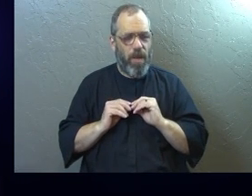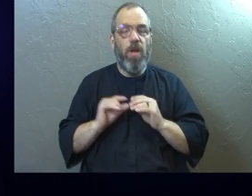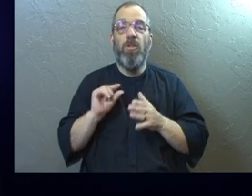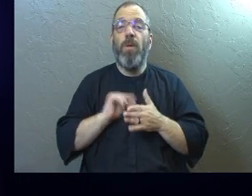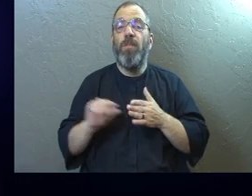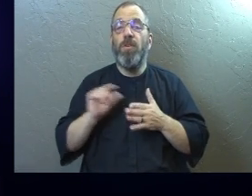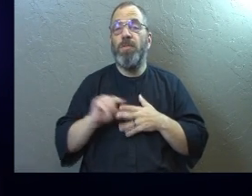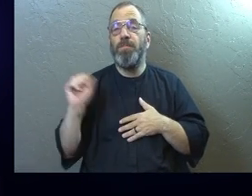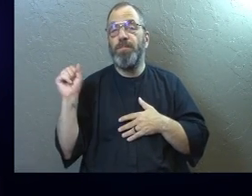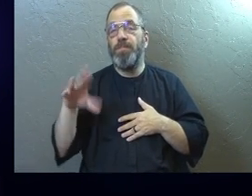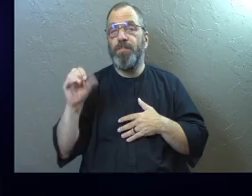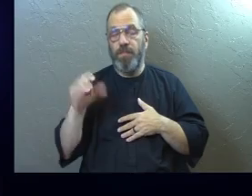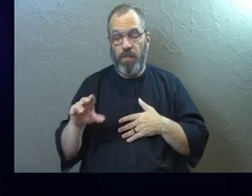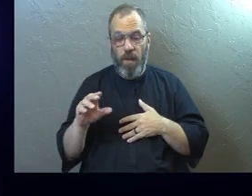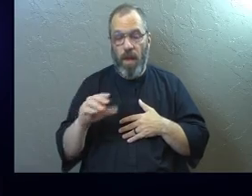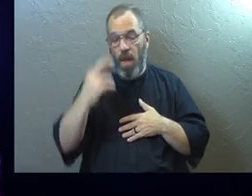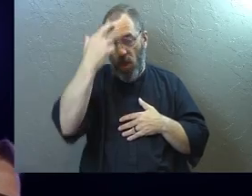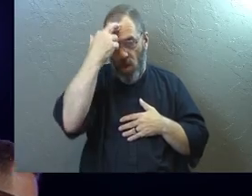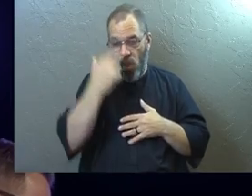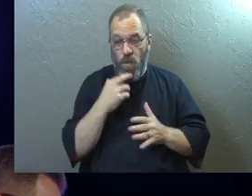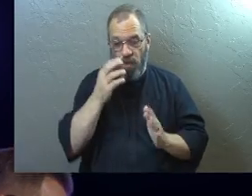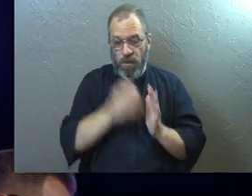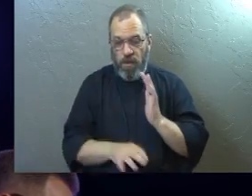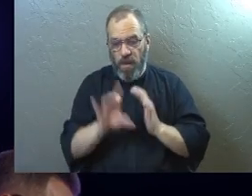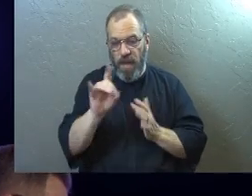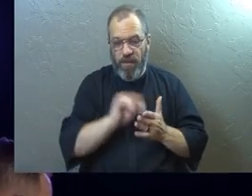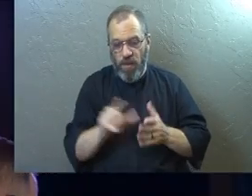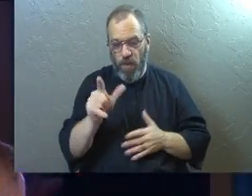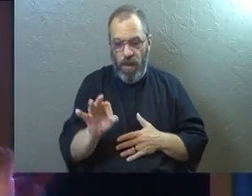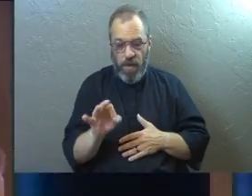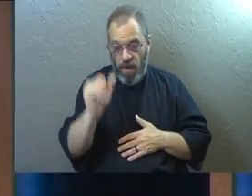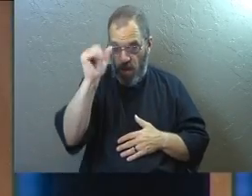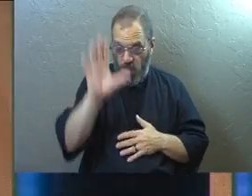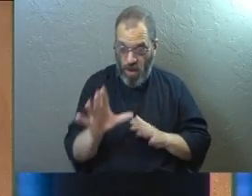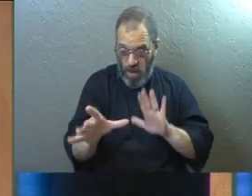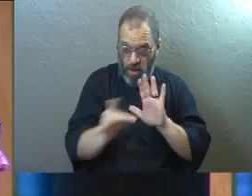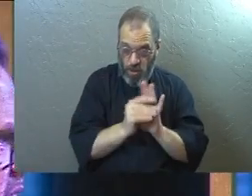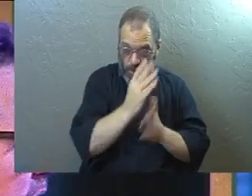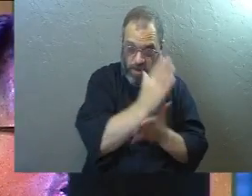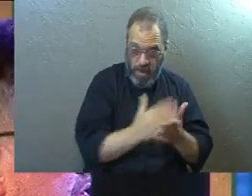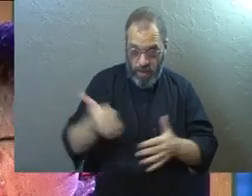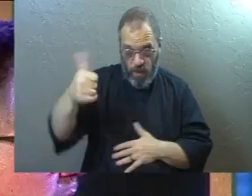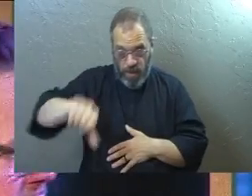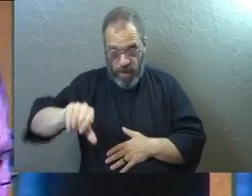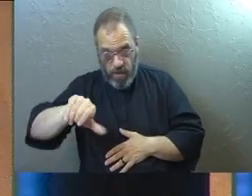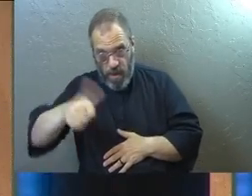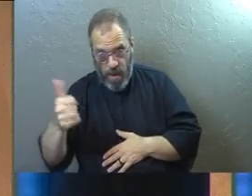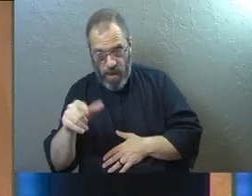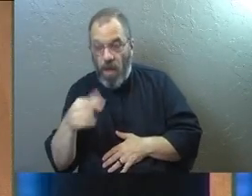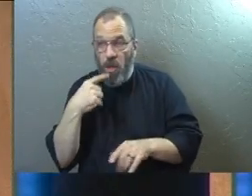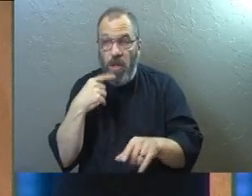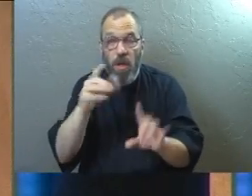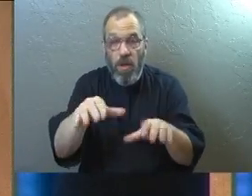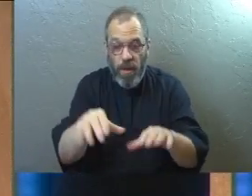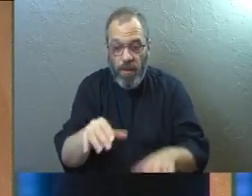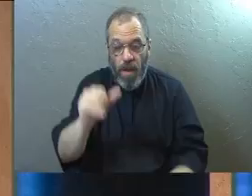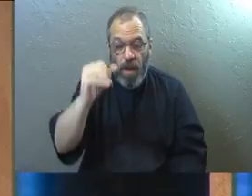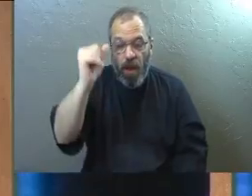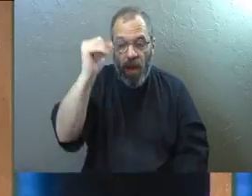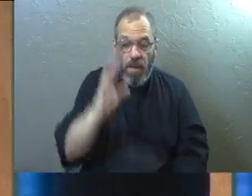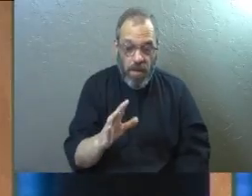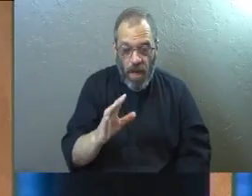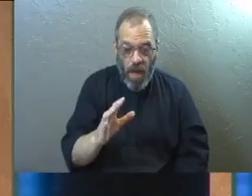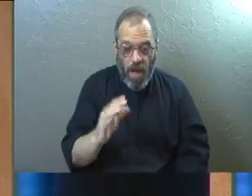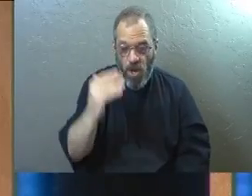a couple of verses. First is Romans 8, 29. Did God choose some and reject others? Look at what it says. It says,